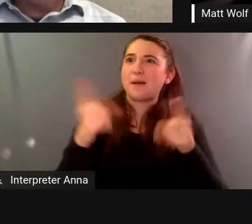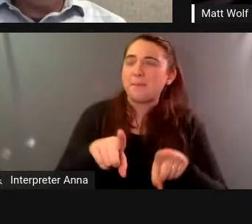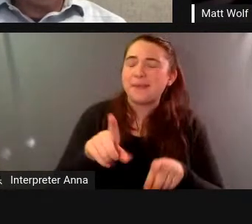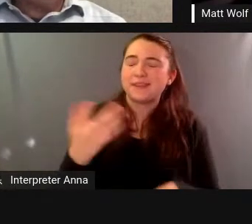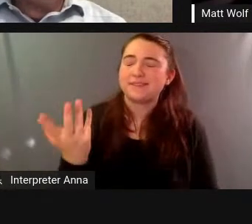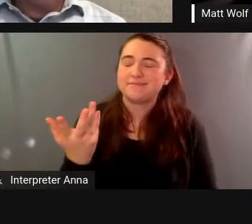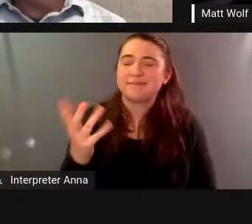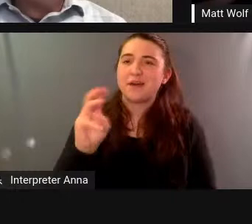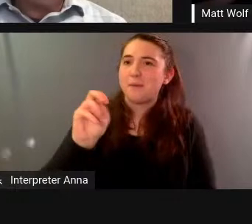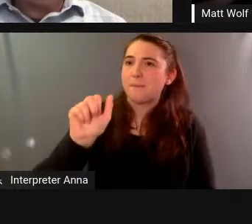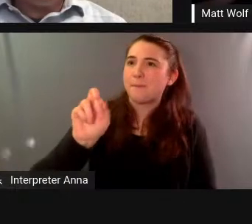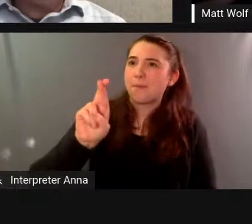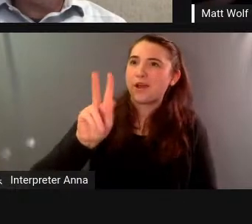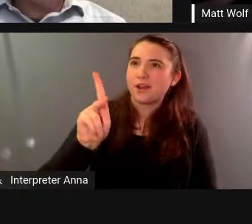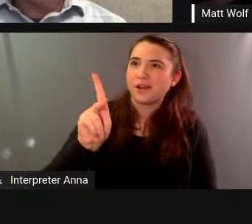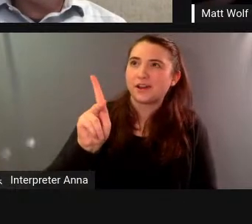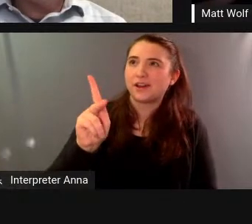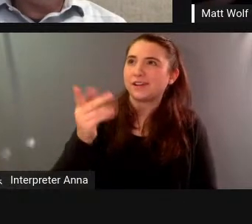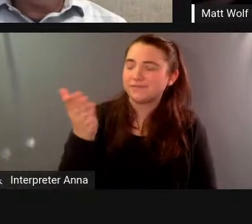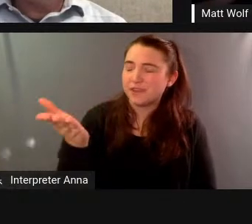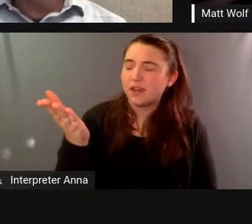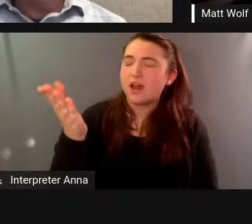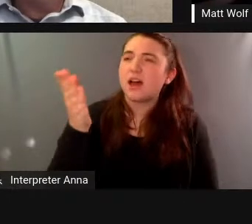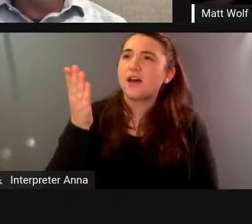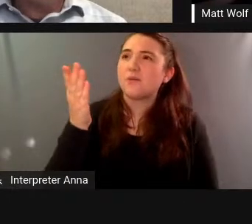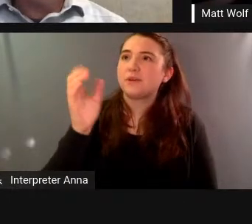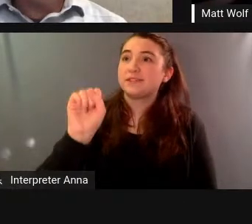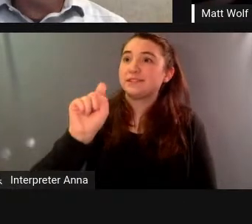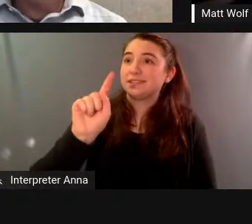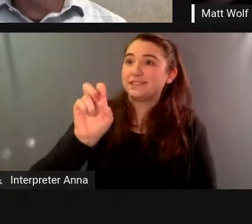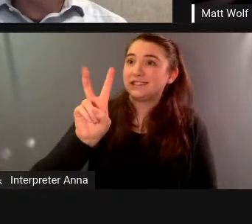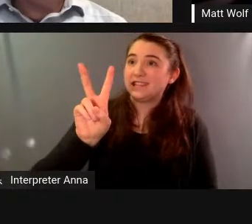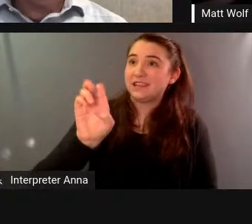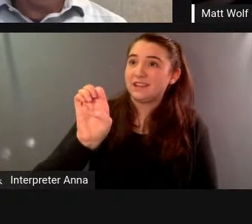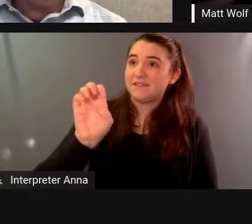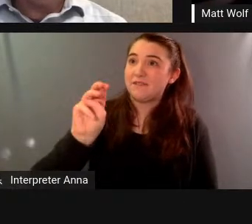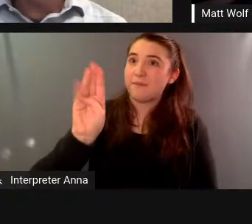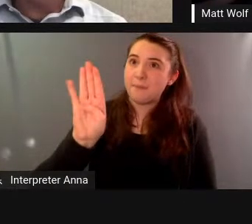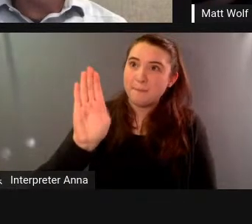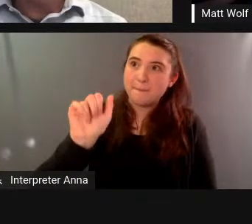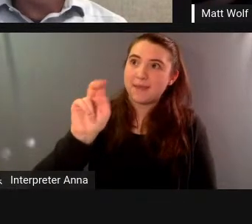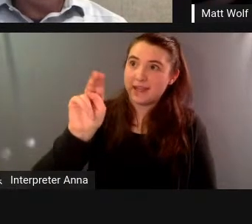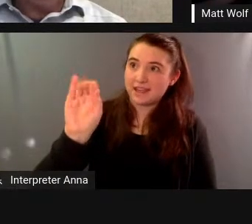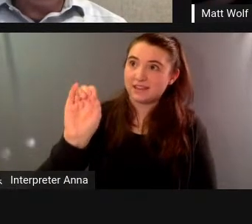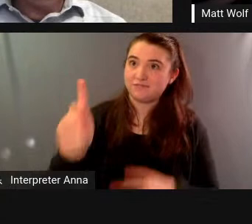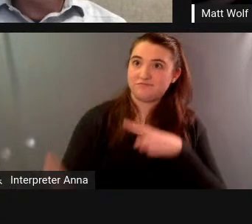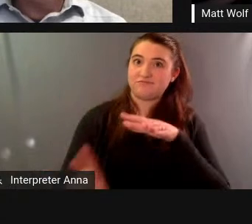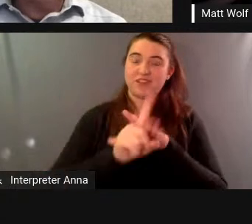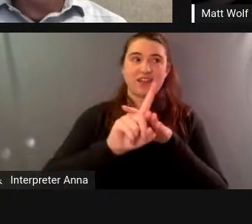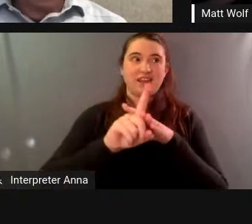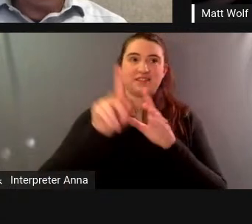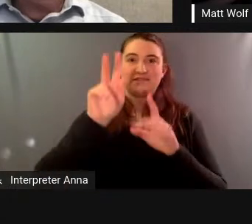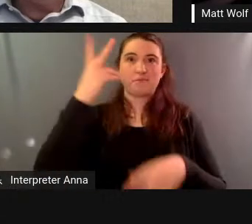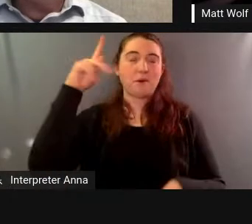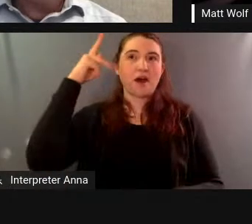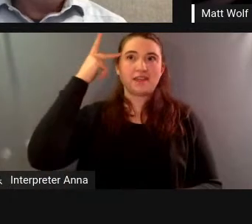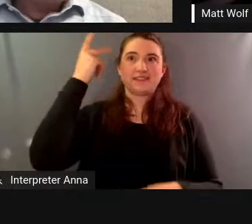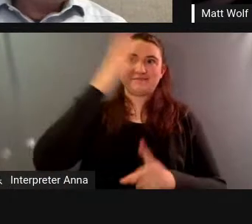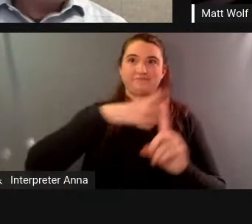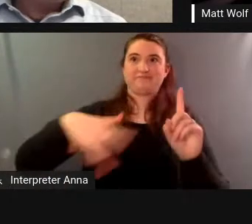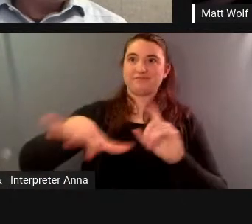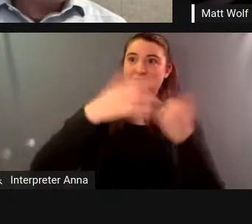you think when steve bannon re-emerges in the political scene as this you know trump's brain